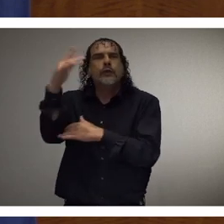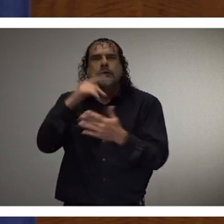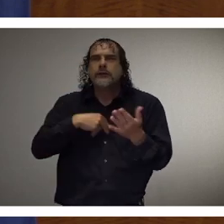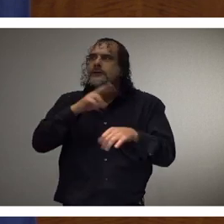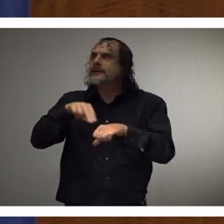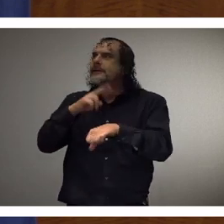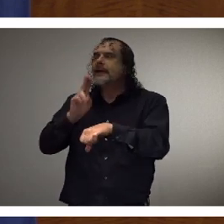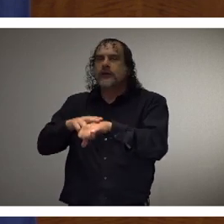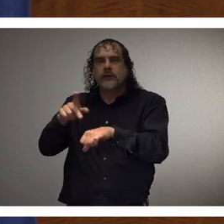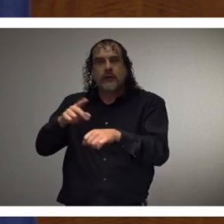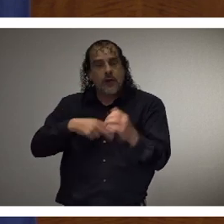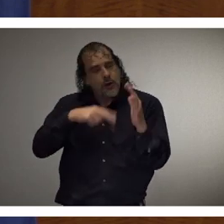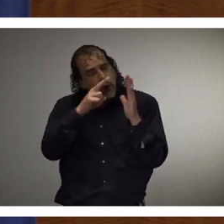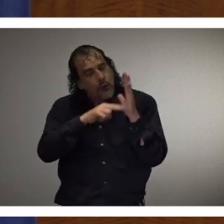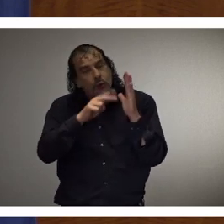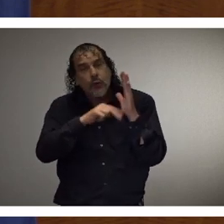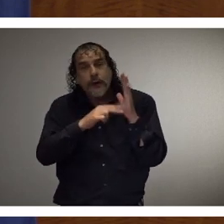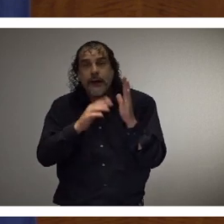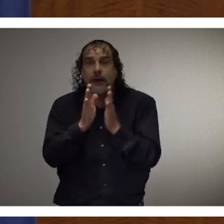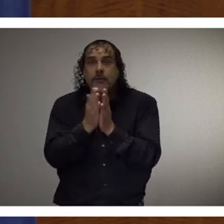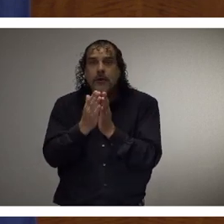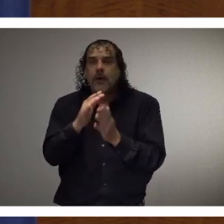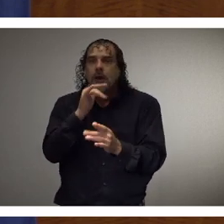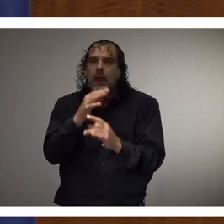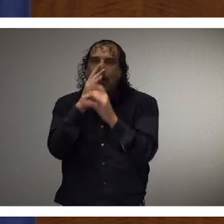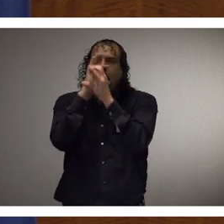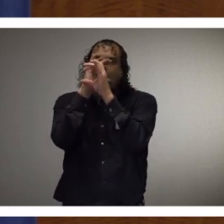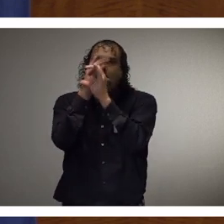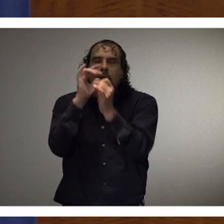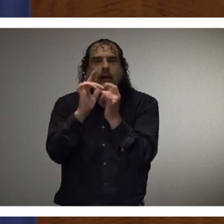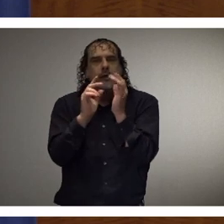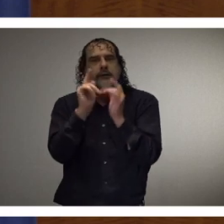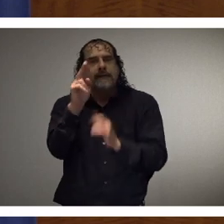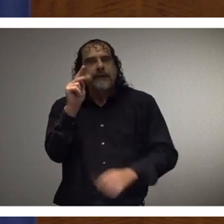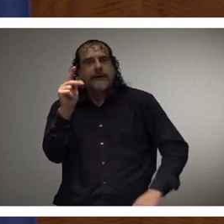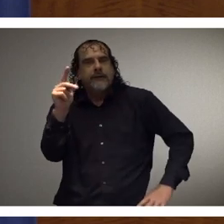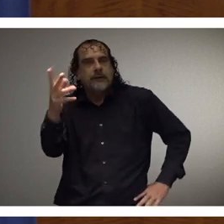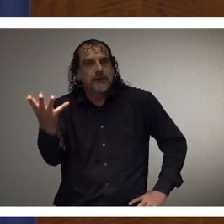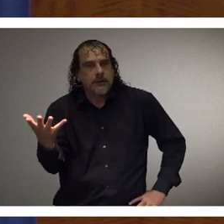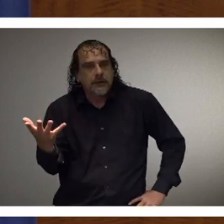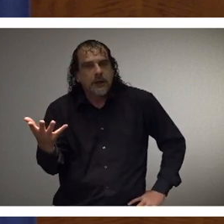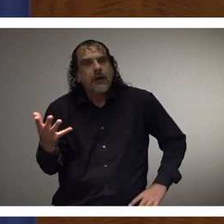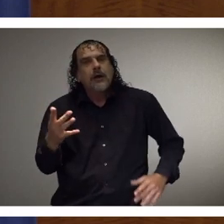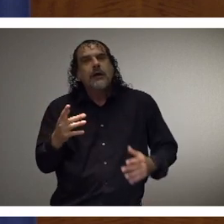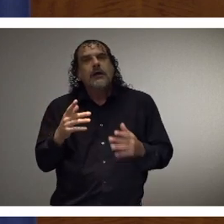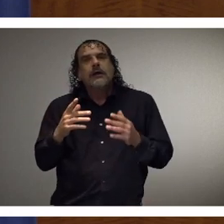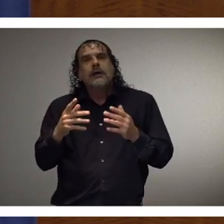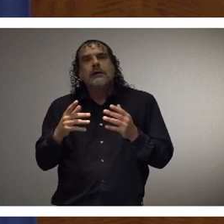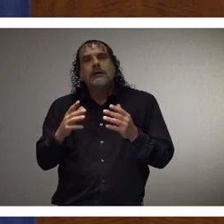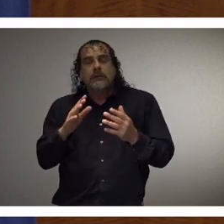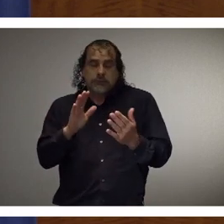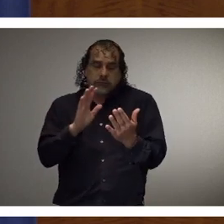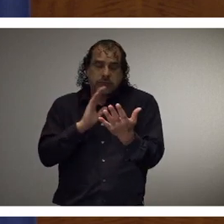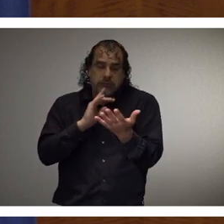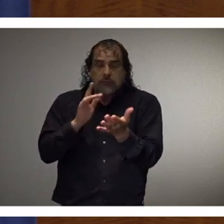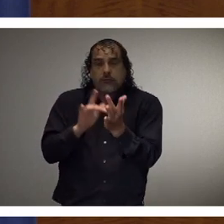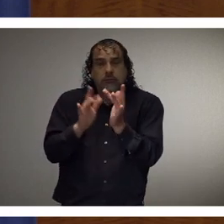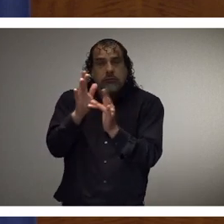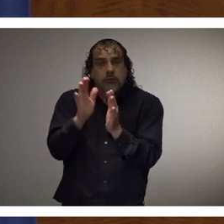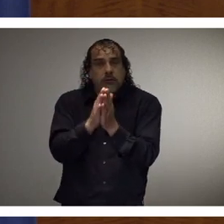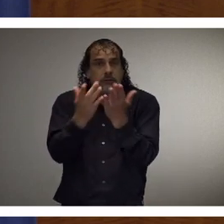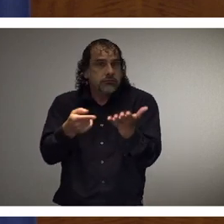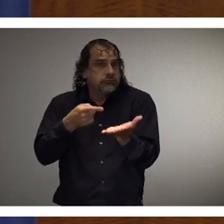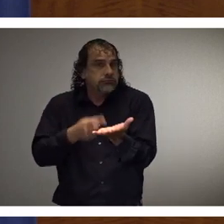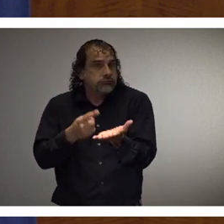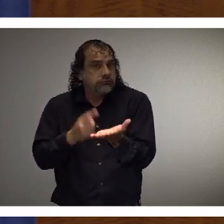Read a book instead of watching cable TV. Spend some time in the Word of God or